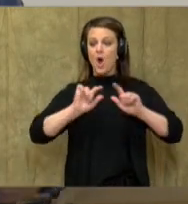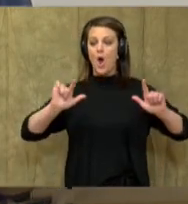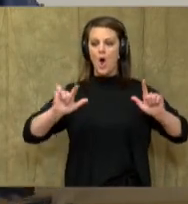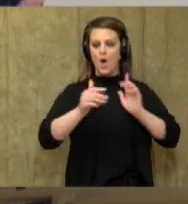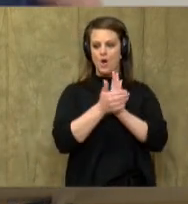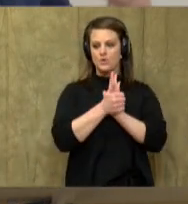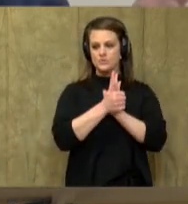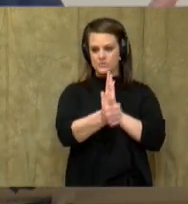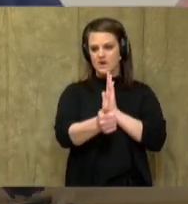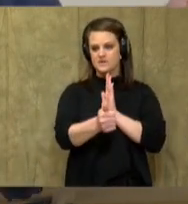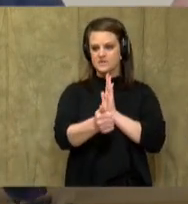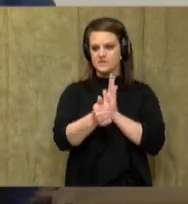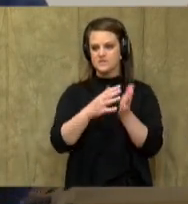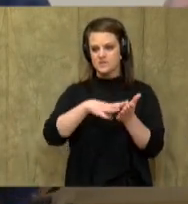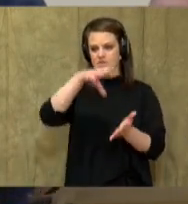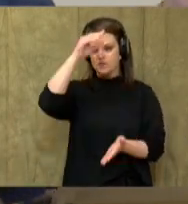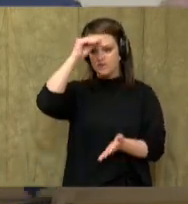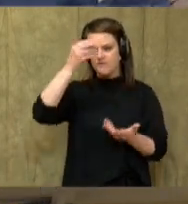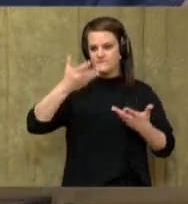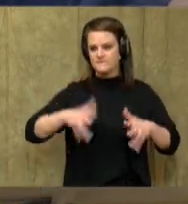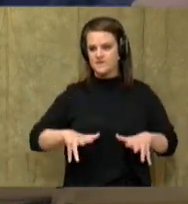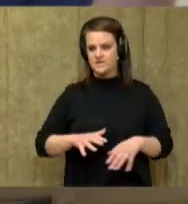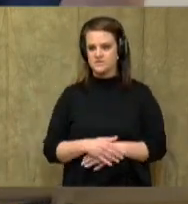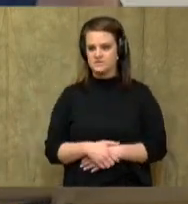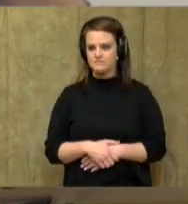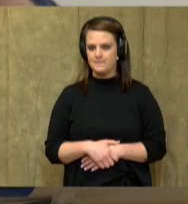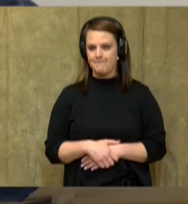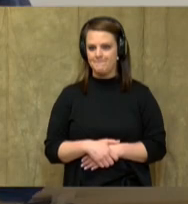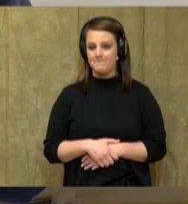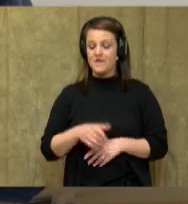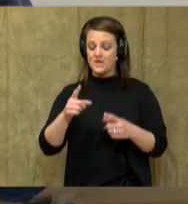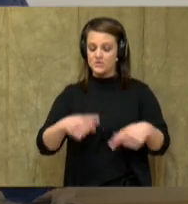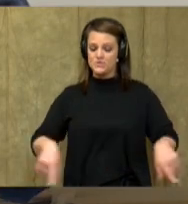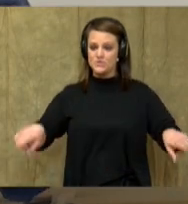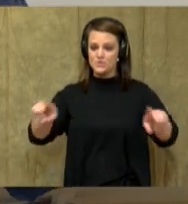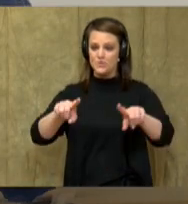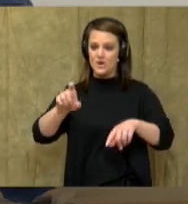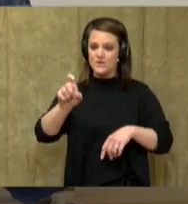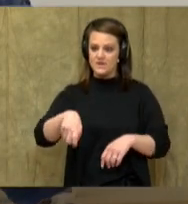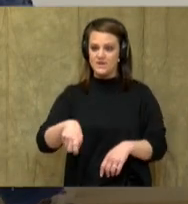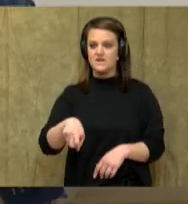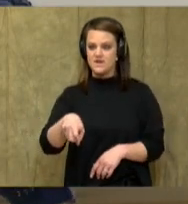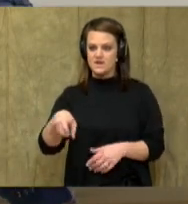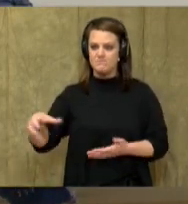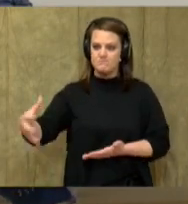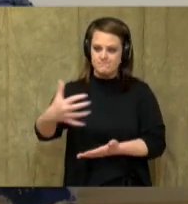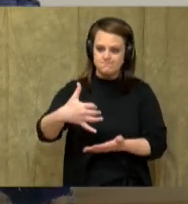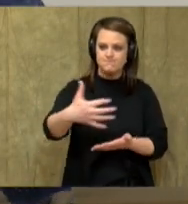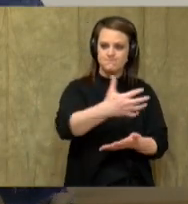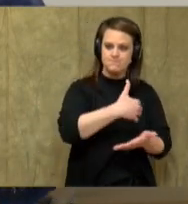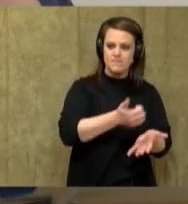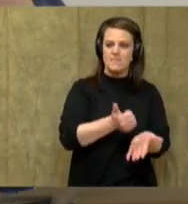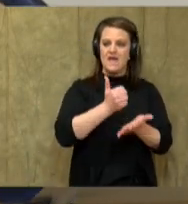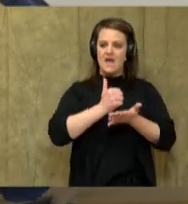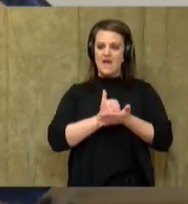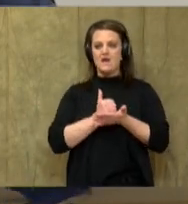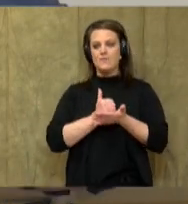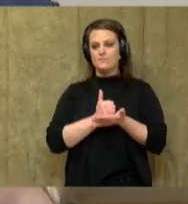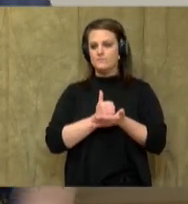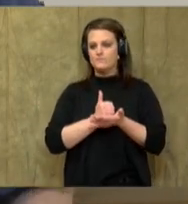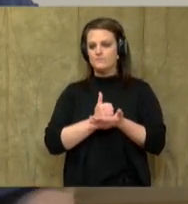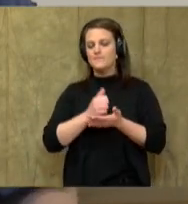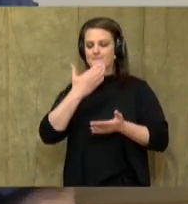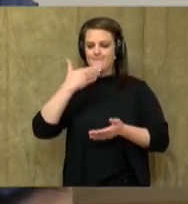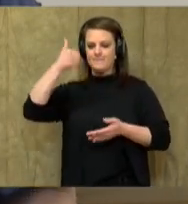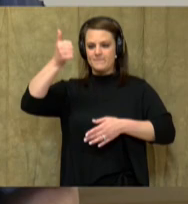strategy and all of your reading skills because you're going to need all of those skills and strategies to help you